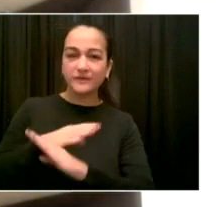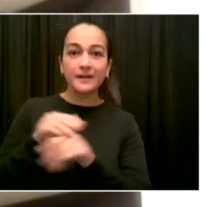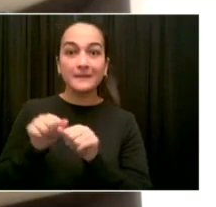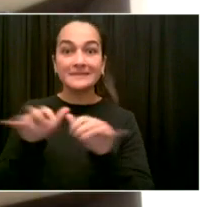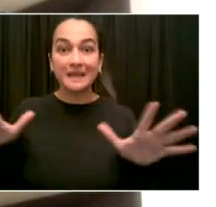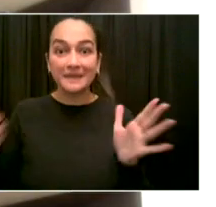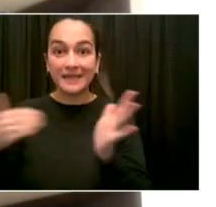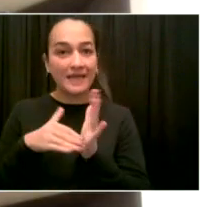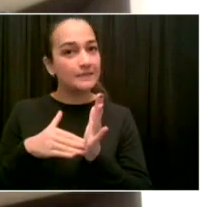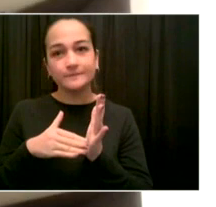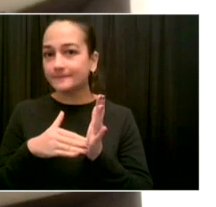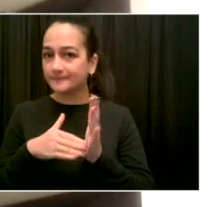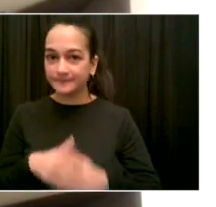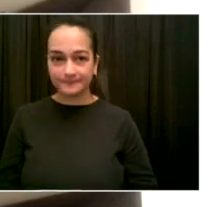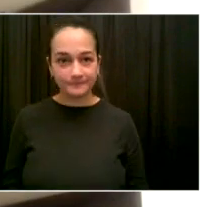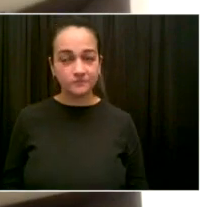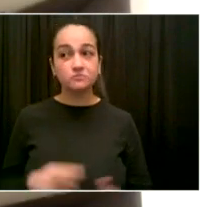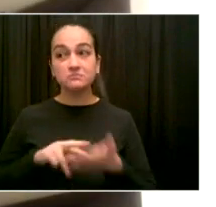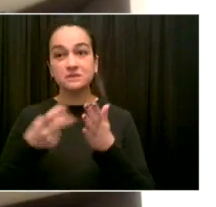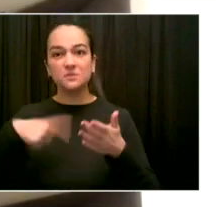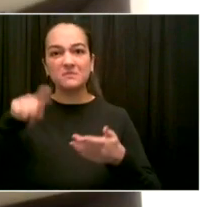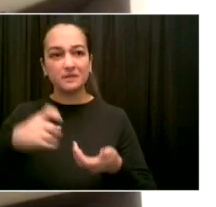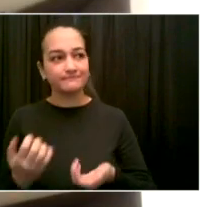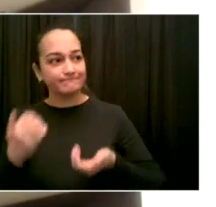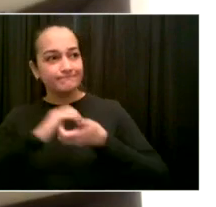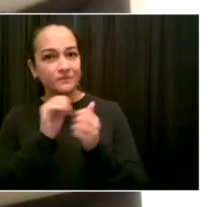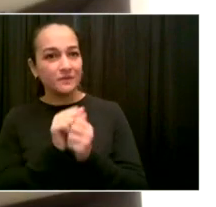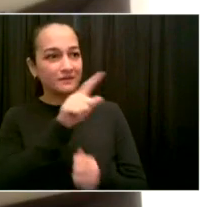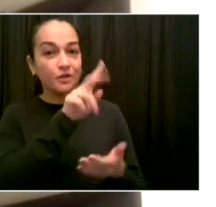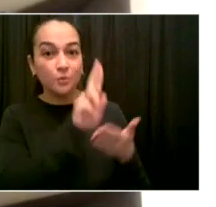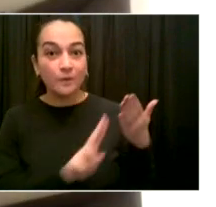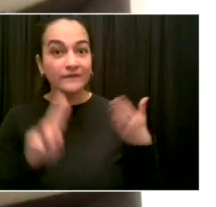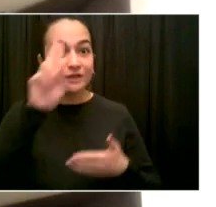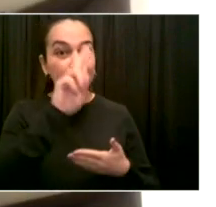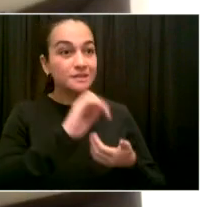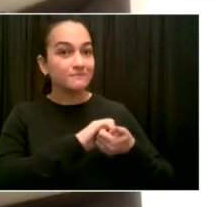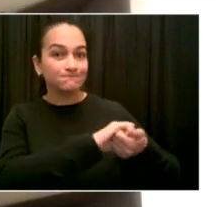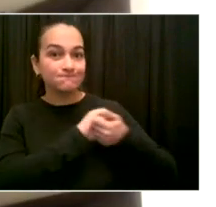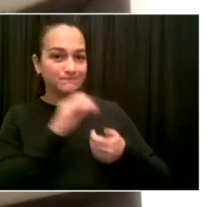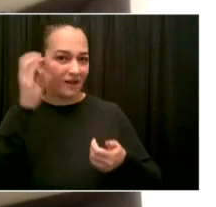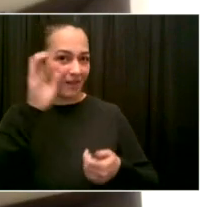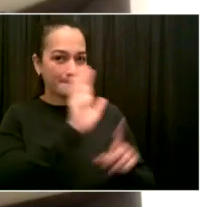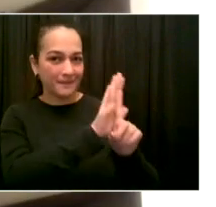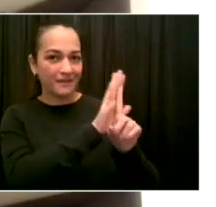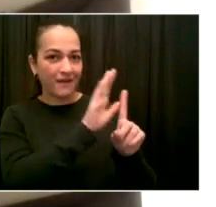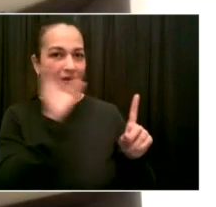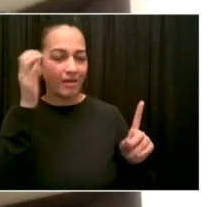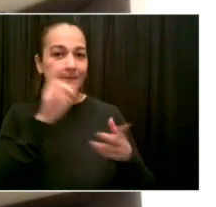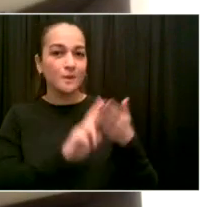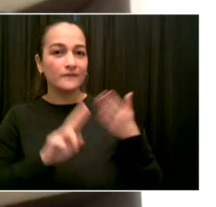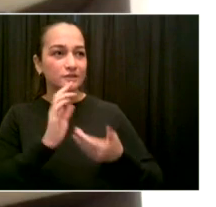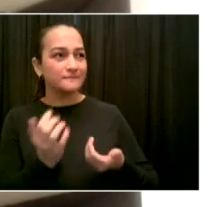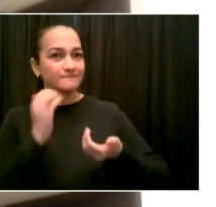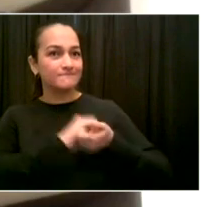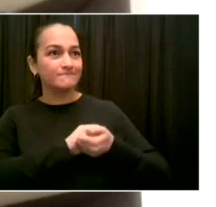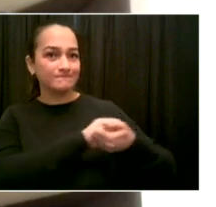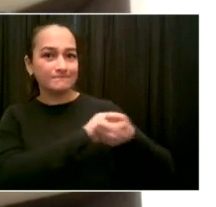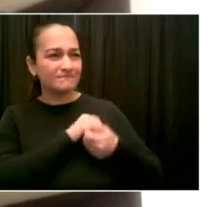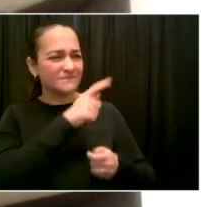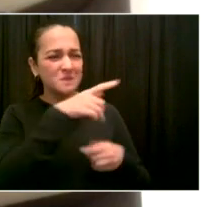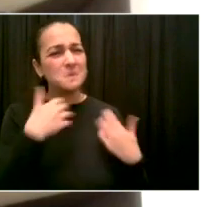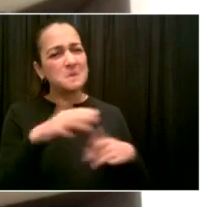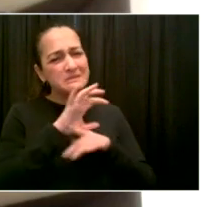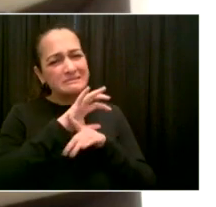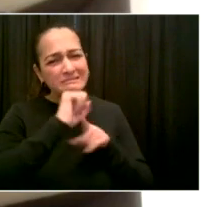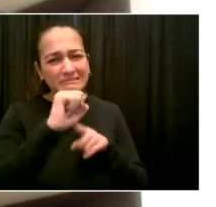They are uniquely positioned. And Dr.-Sadr is an outstanding leader of this effort. And they've put together a